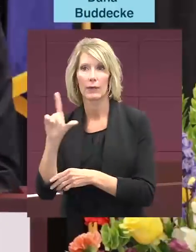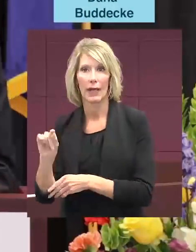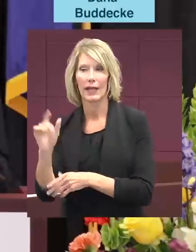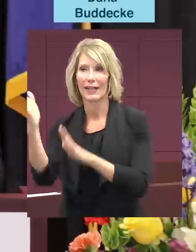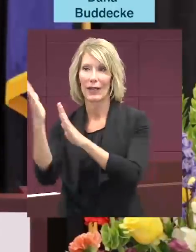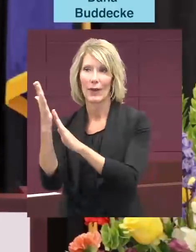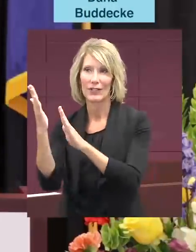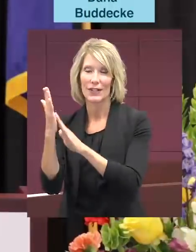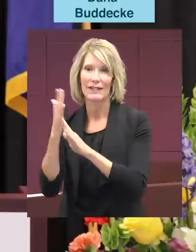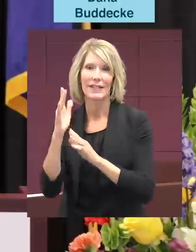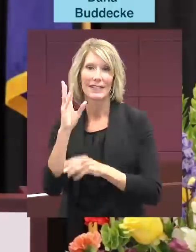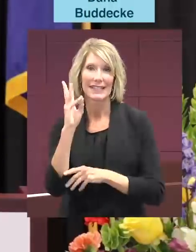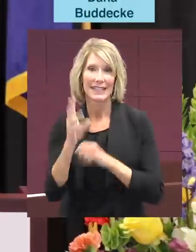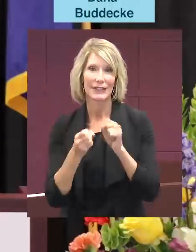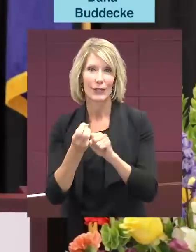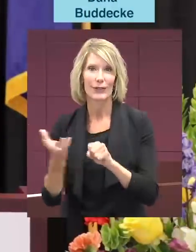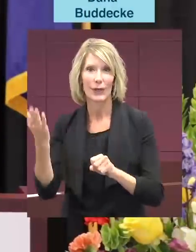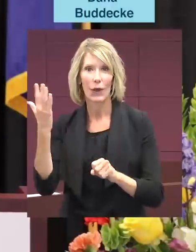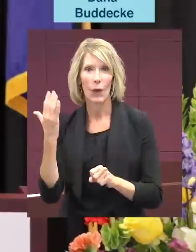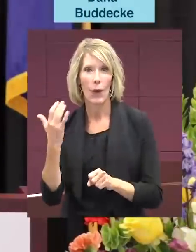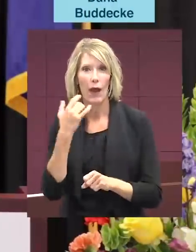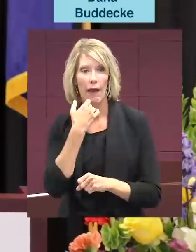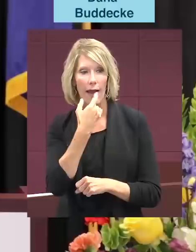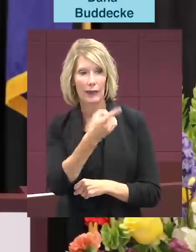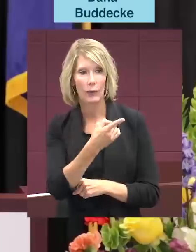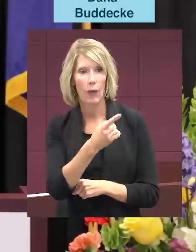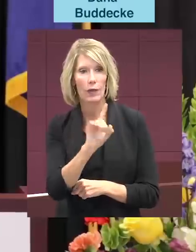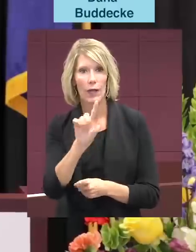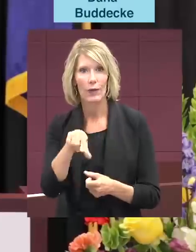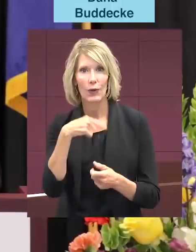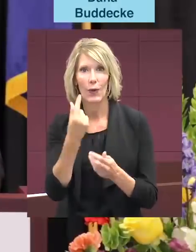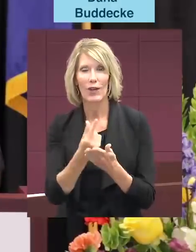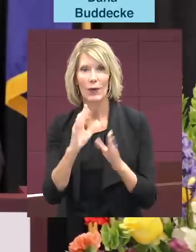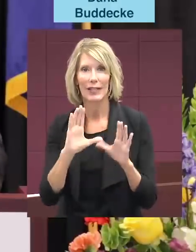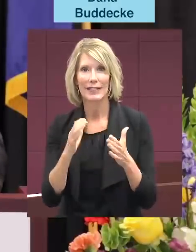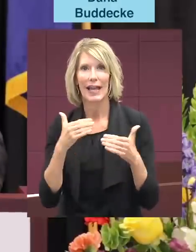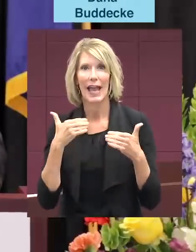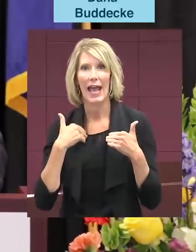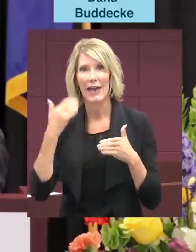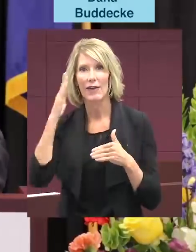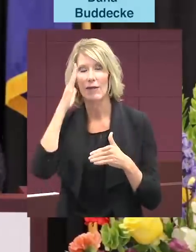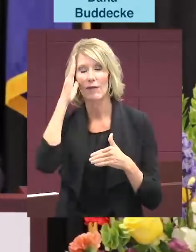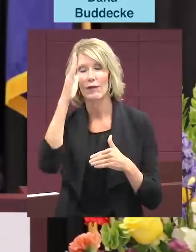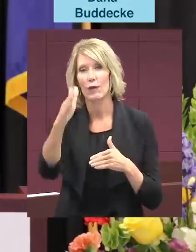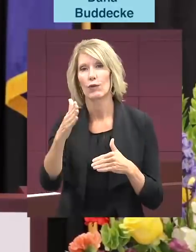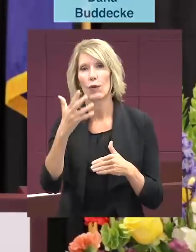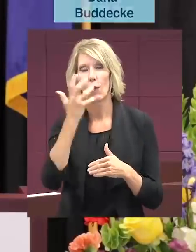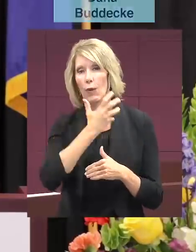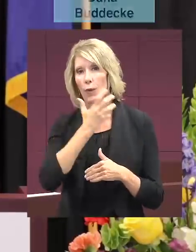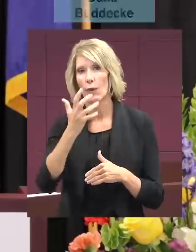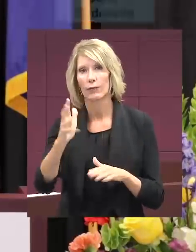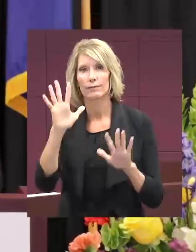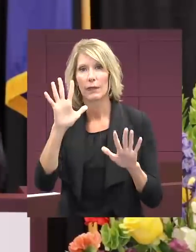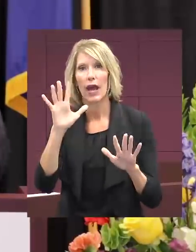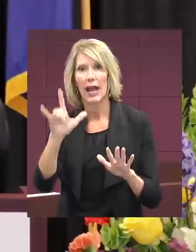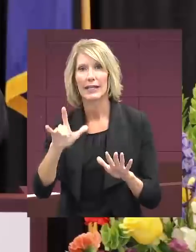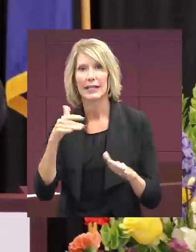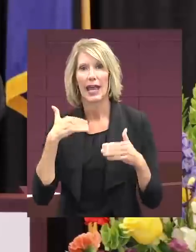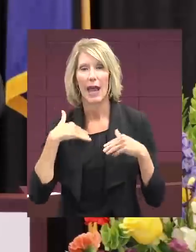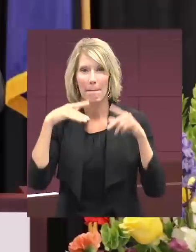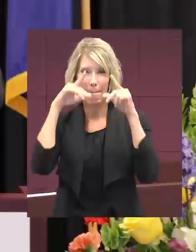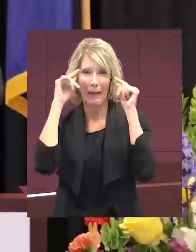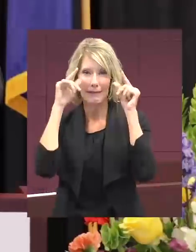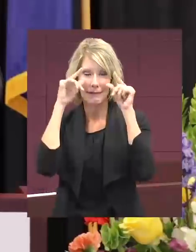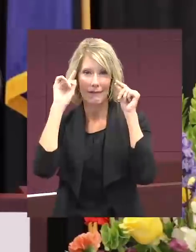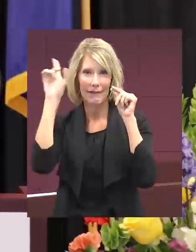Congratulations. Six years ago, I told the graduating class that they had a future so bright that I had to wear my sunglasses